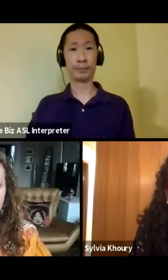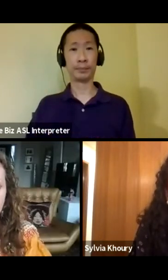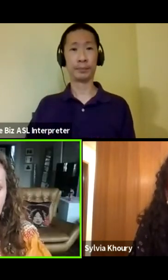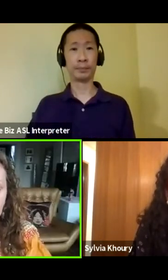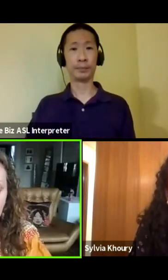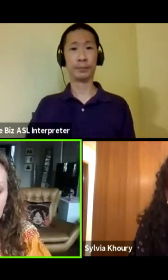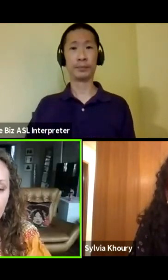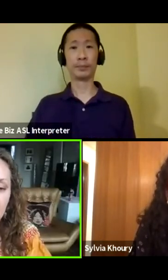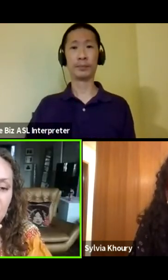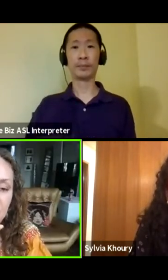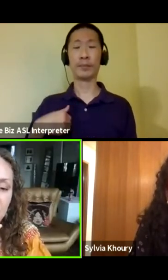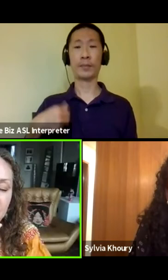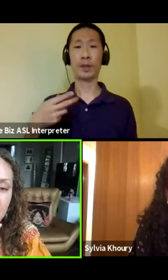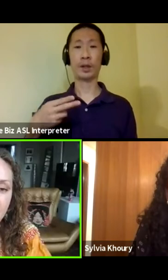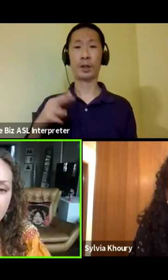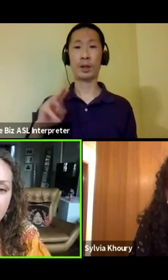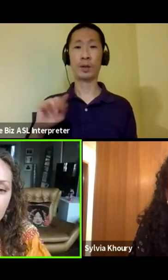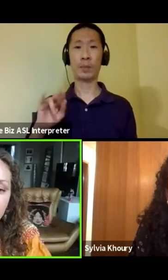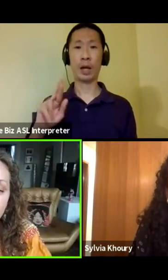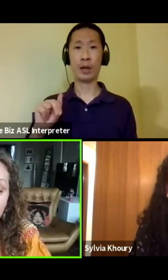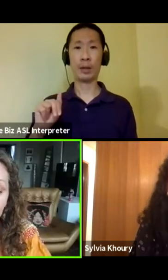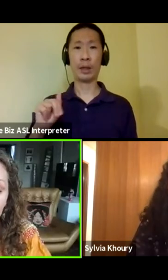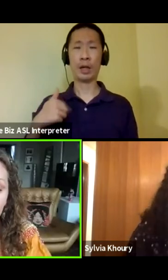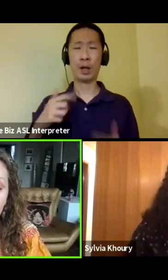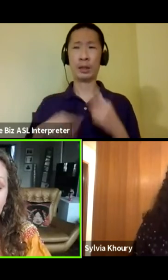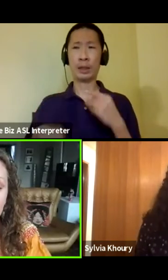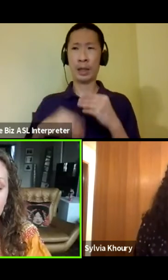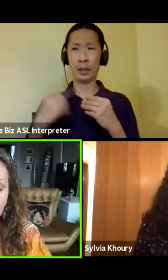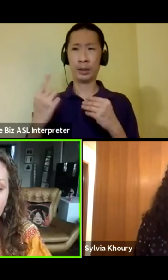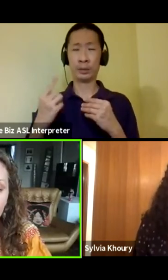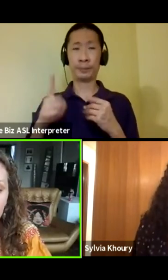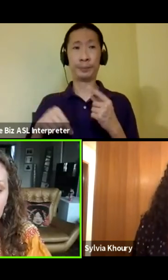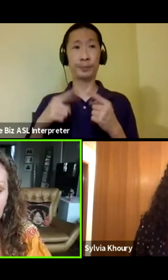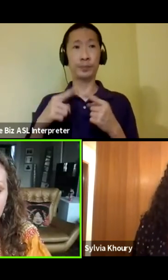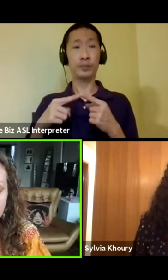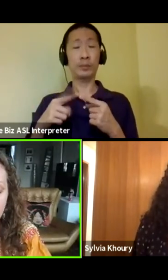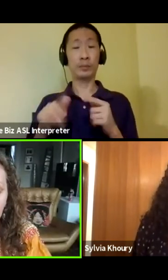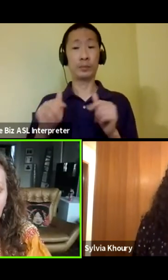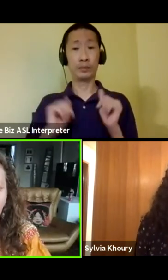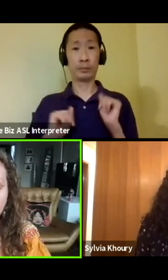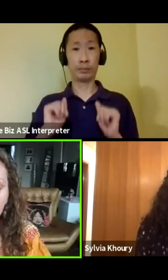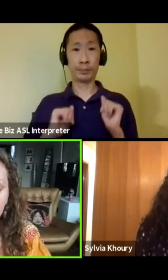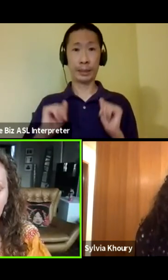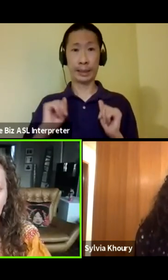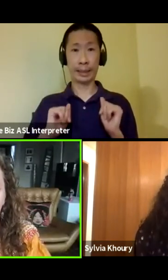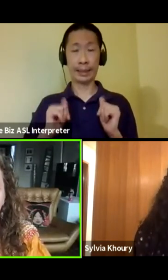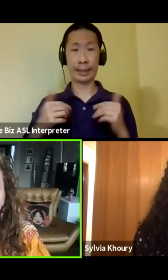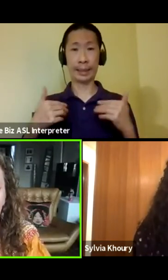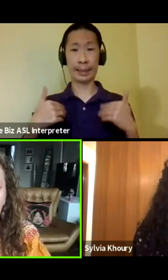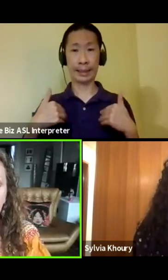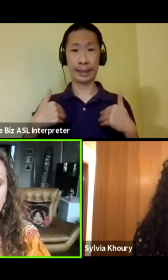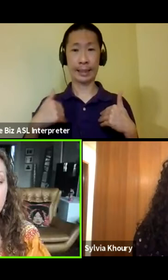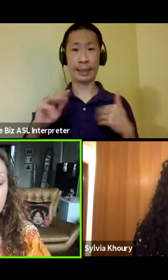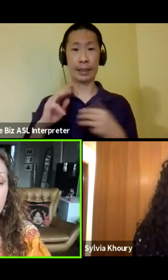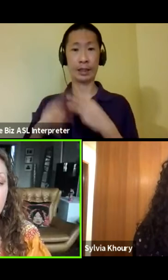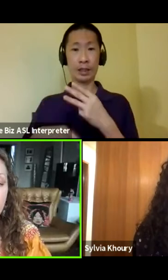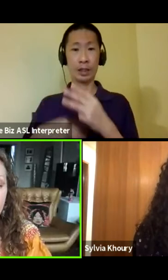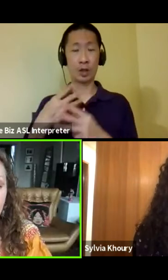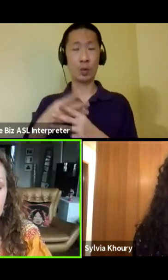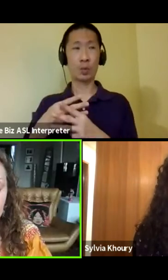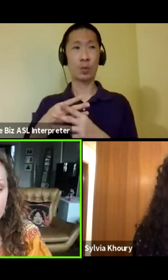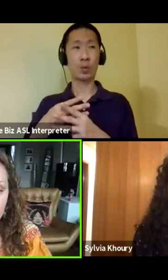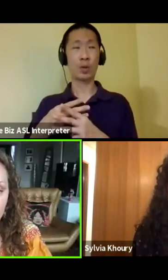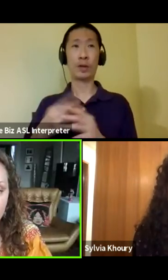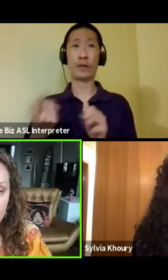I just wanted to add something to Sophia. Um, actually when the play was, um, having its world premiere at